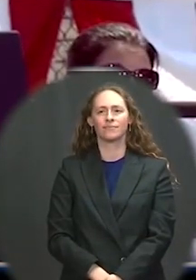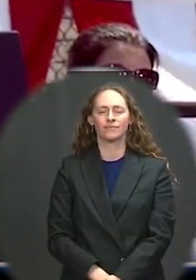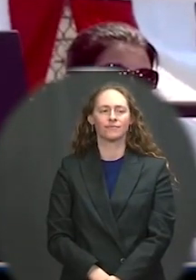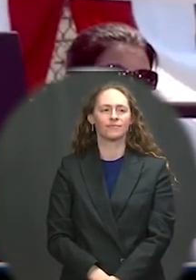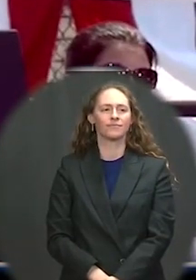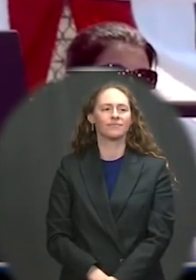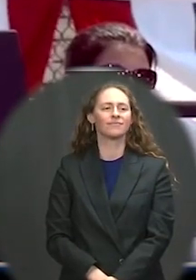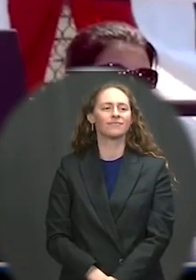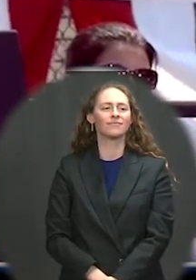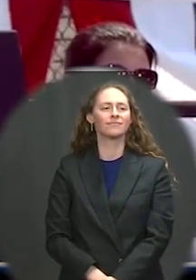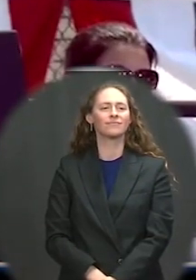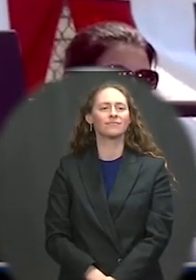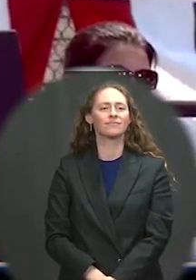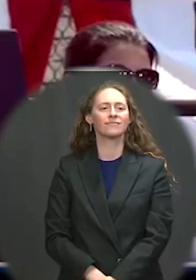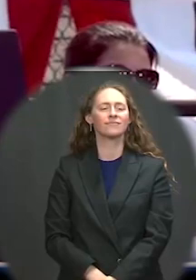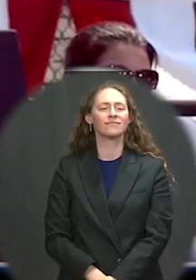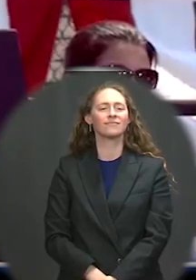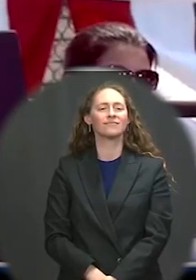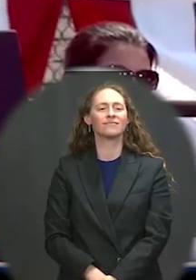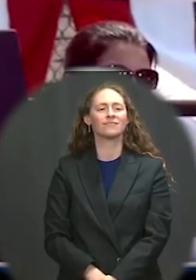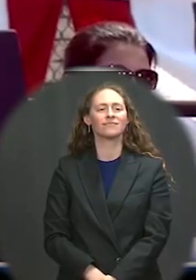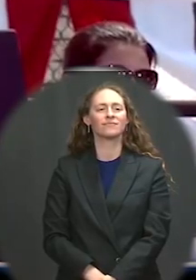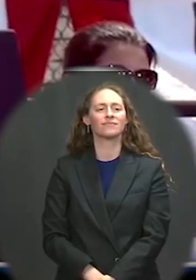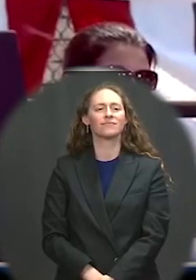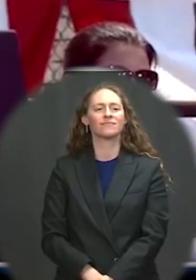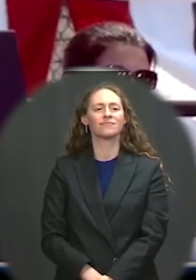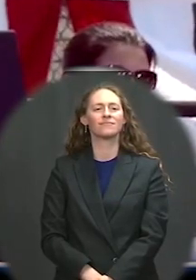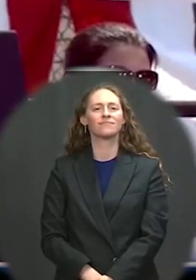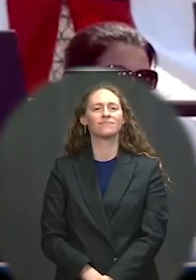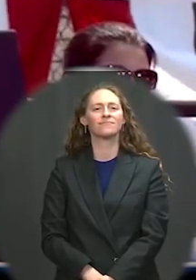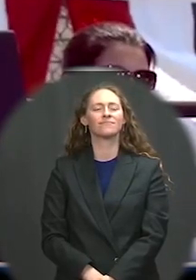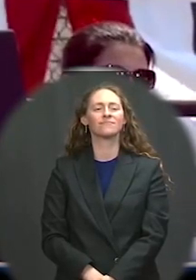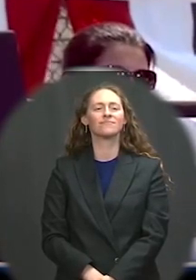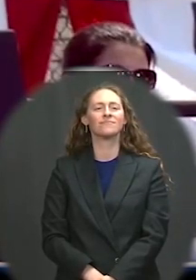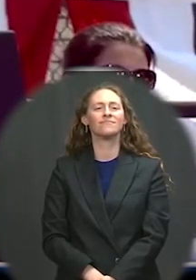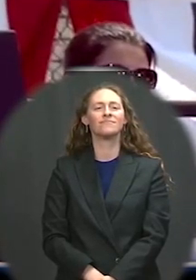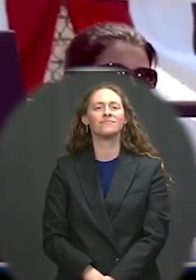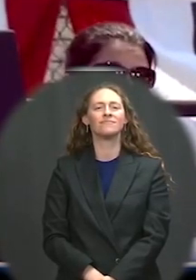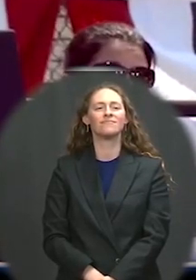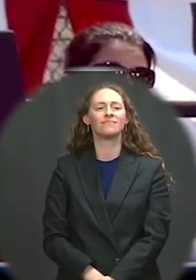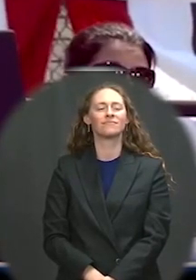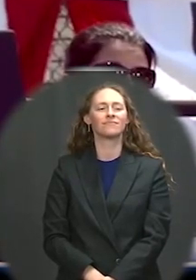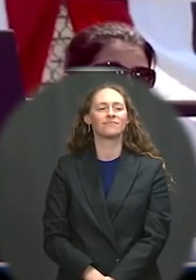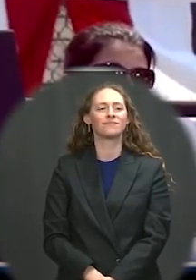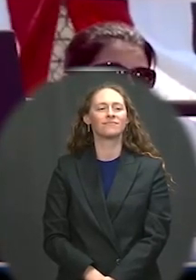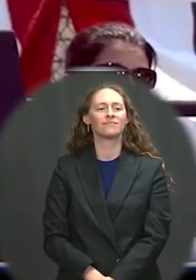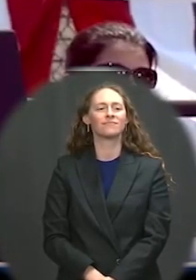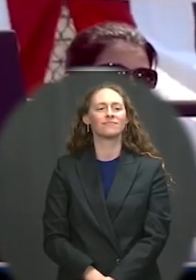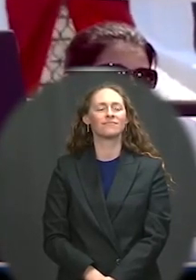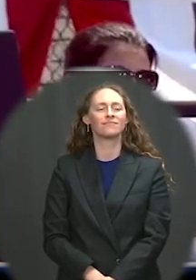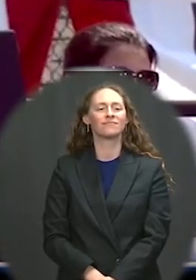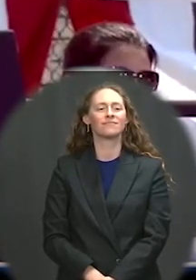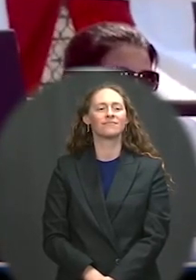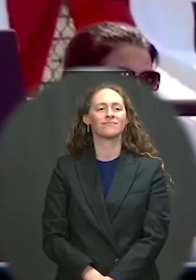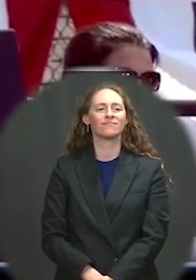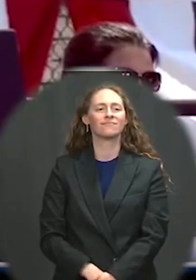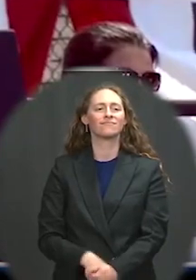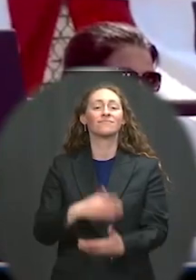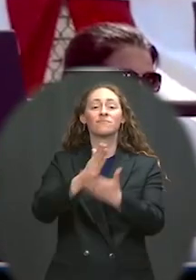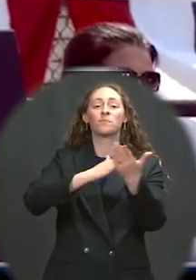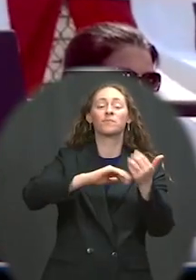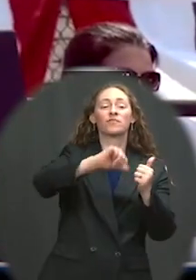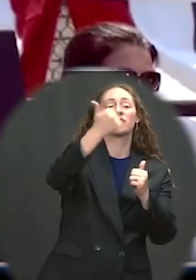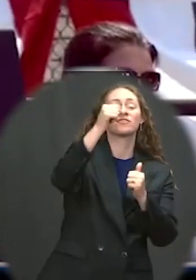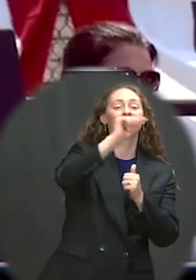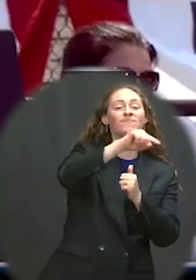Jacqueline Tidd bucked a long tradition in her family, joined the Coast Guard, came to the Coast Guard Academy over at the Naval Academy, and unlike her